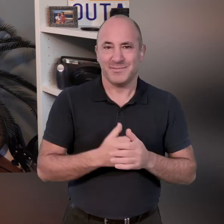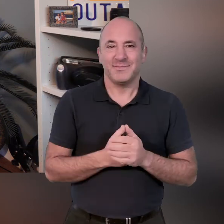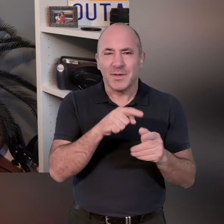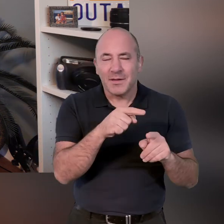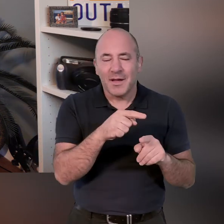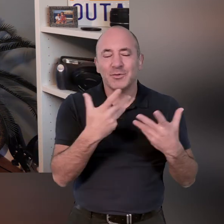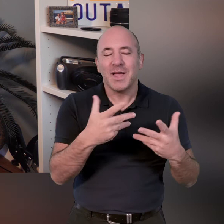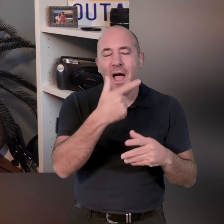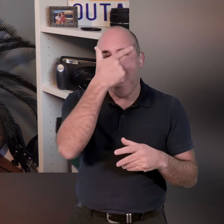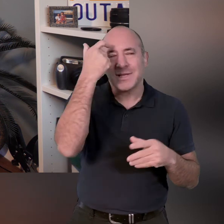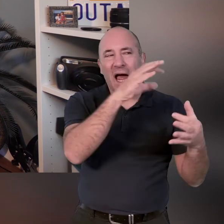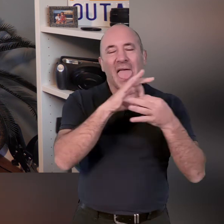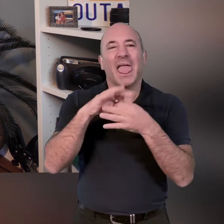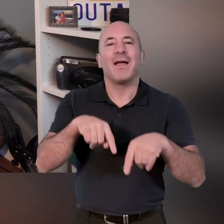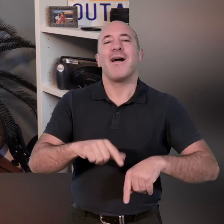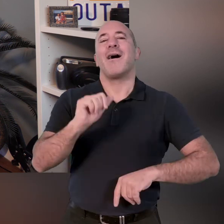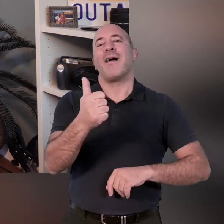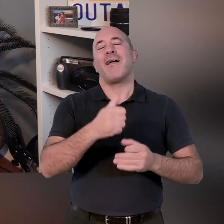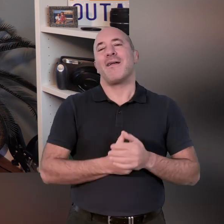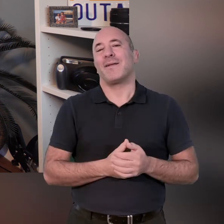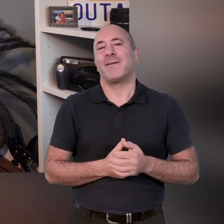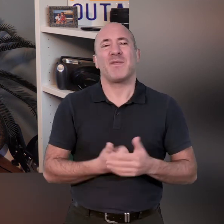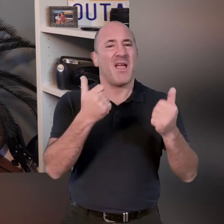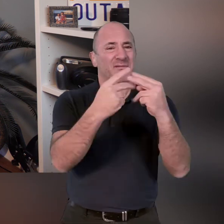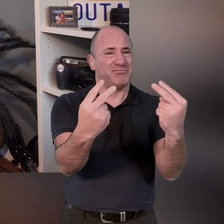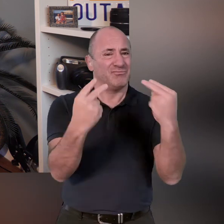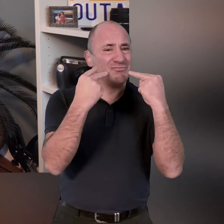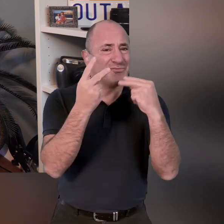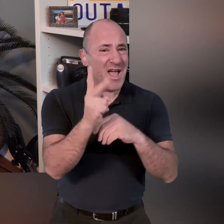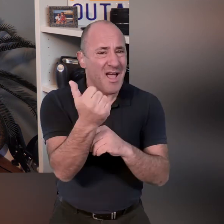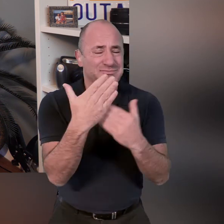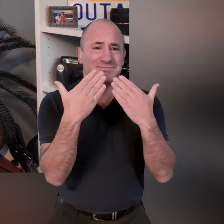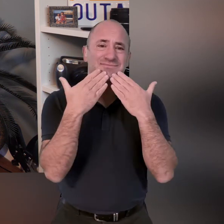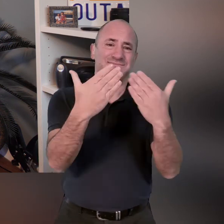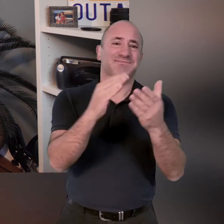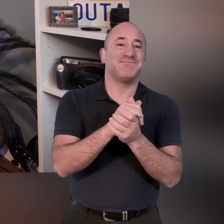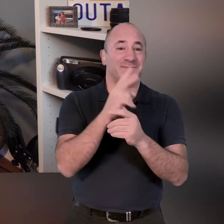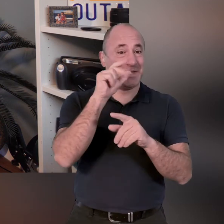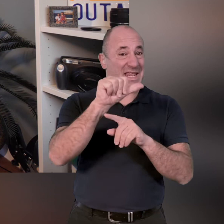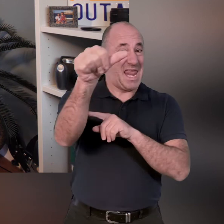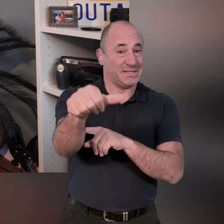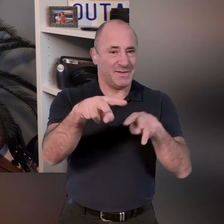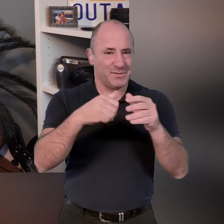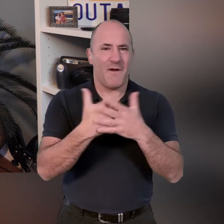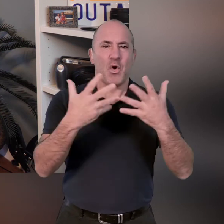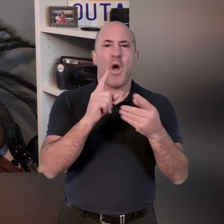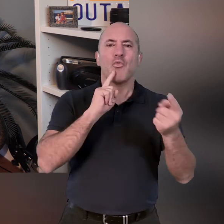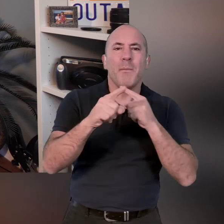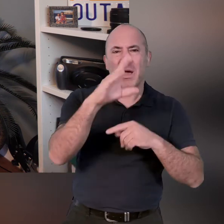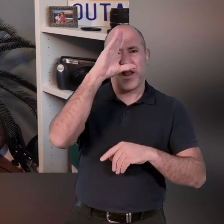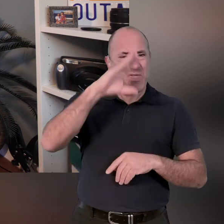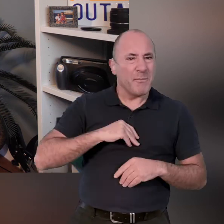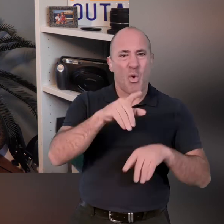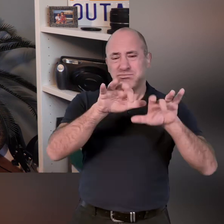and you'll have a bit more understanding of what we did in today's session but again guys thank you so much for watching i will see you next time and as always let me